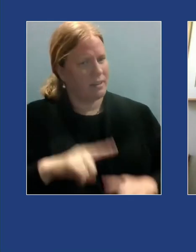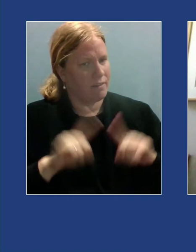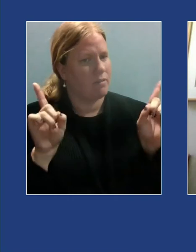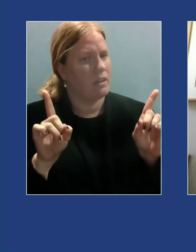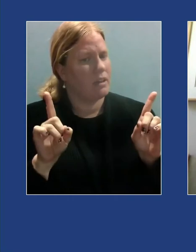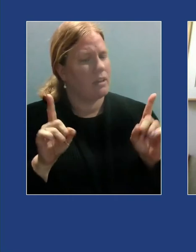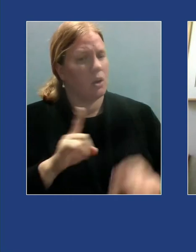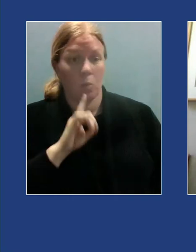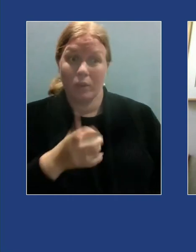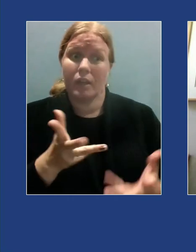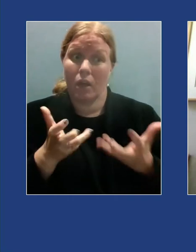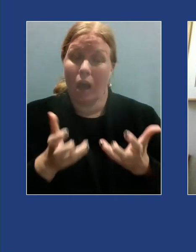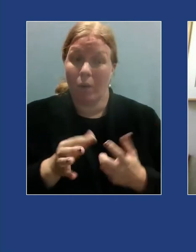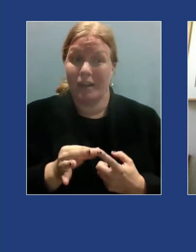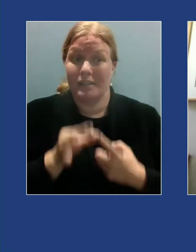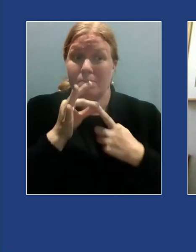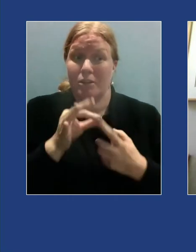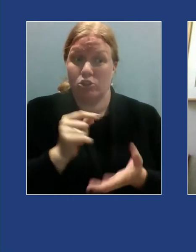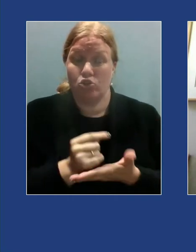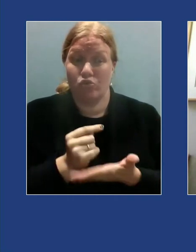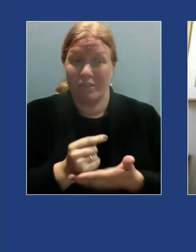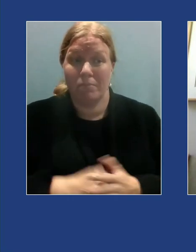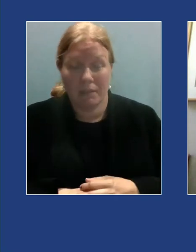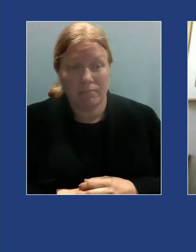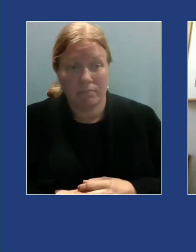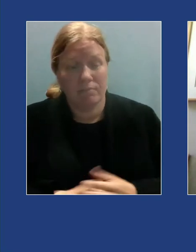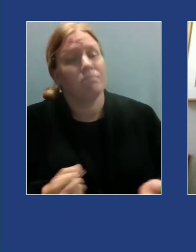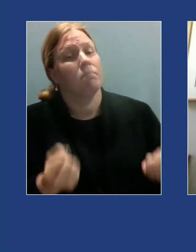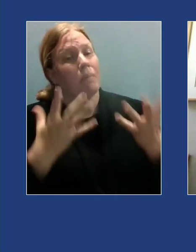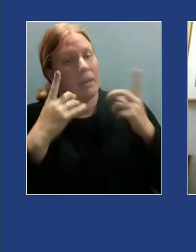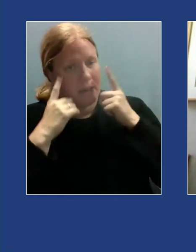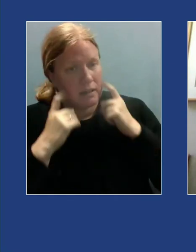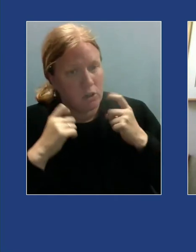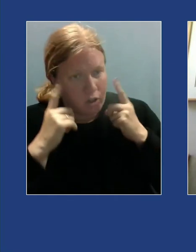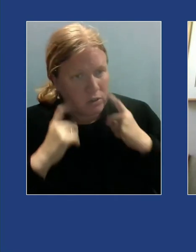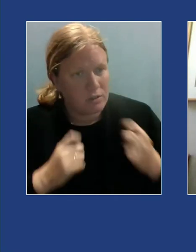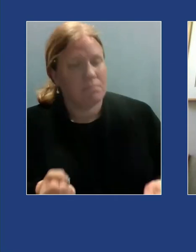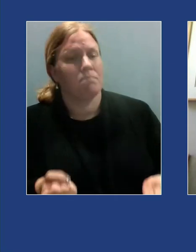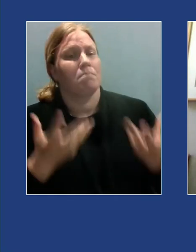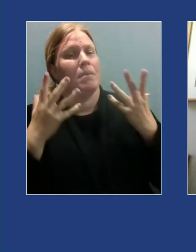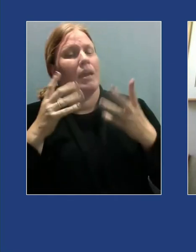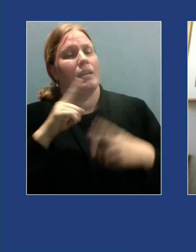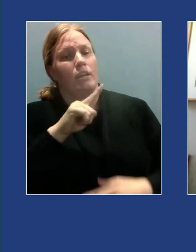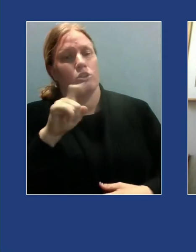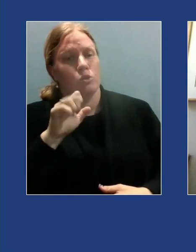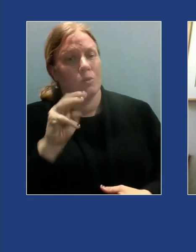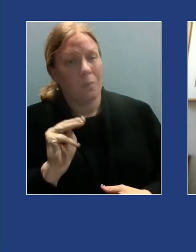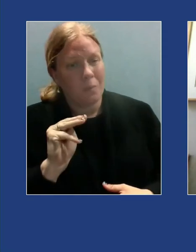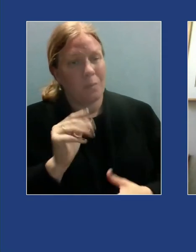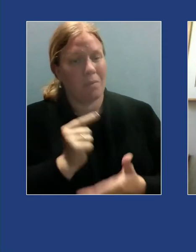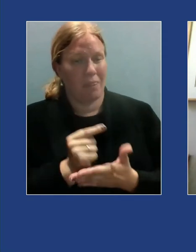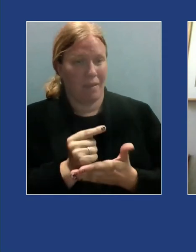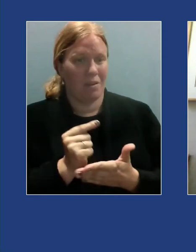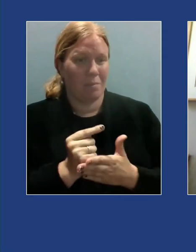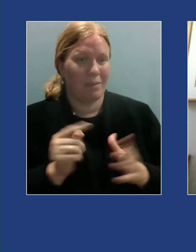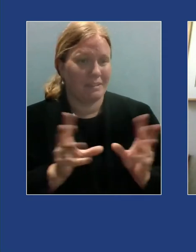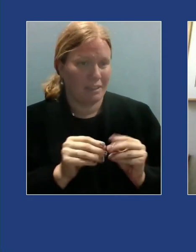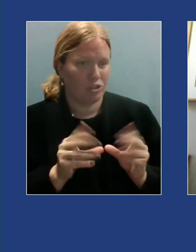wanted was special treatment there were many tears joint zoom therapy sessions and hurt feelings